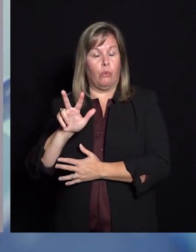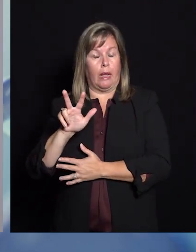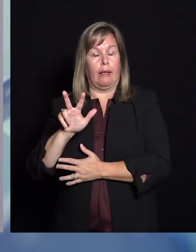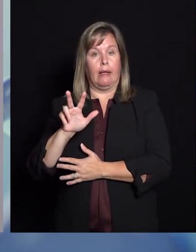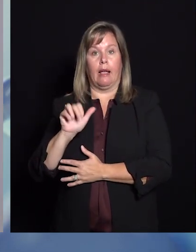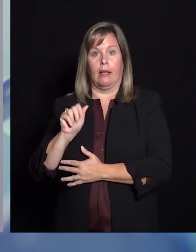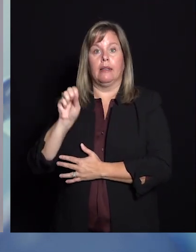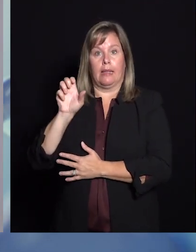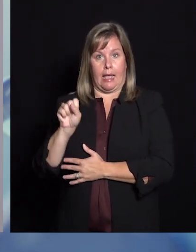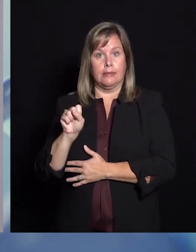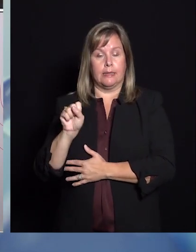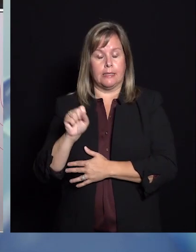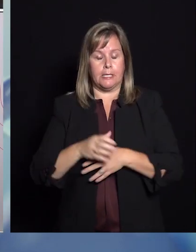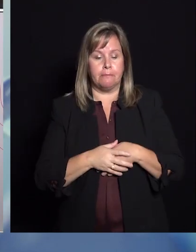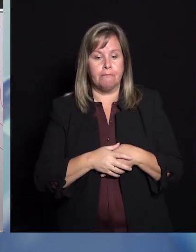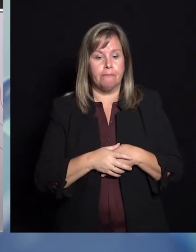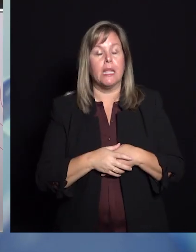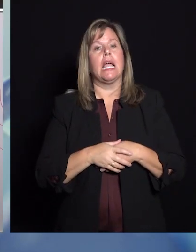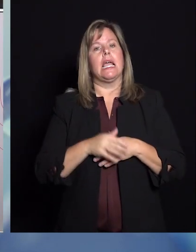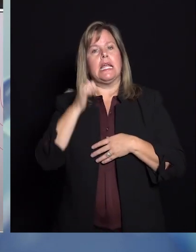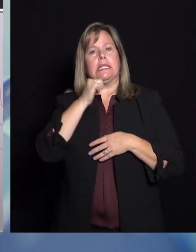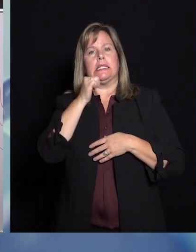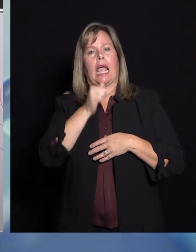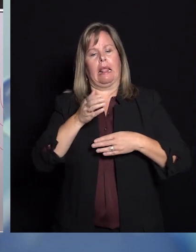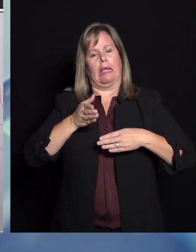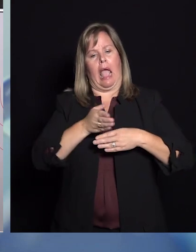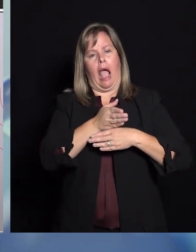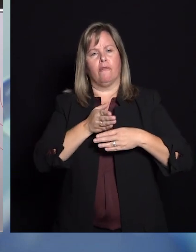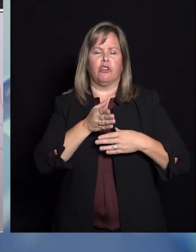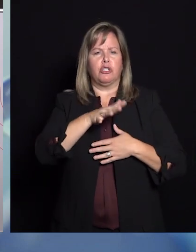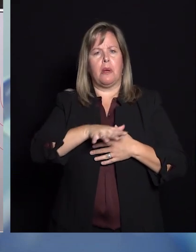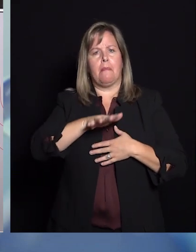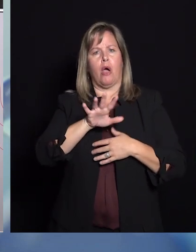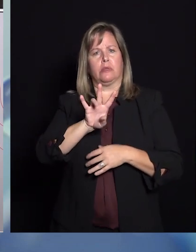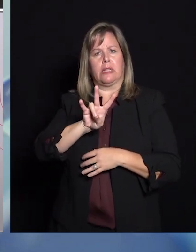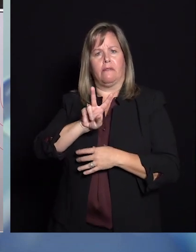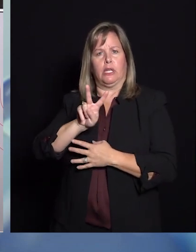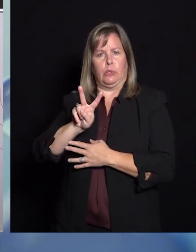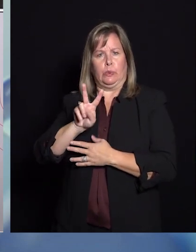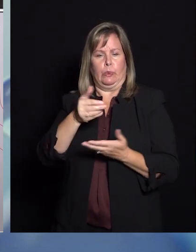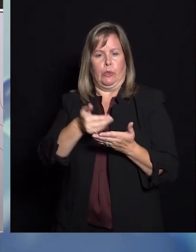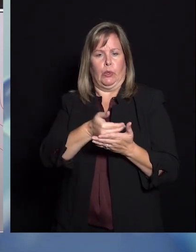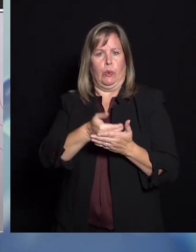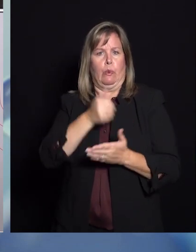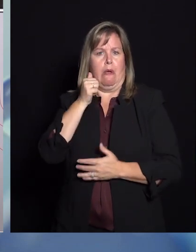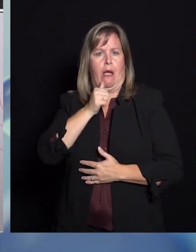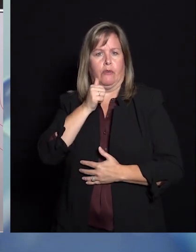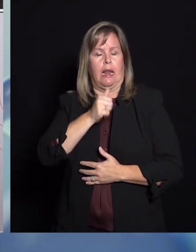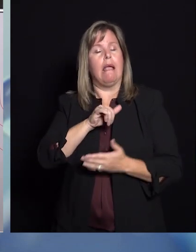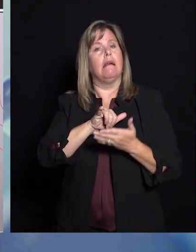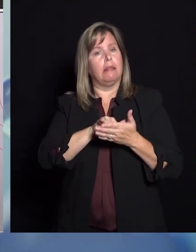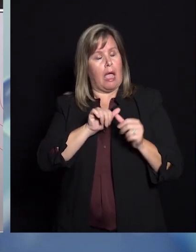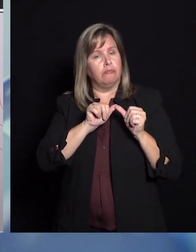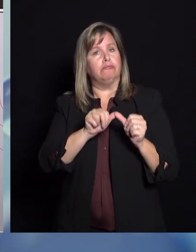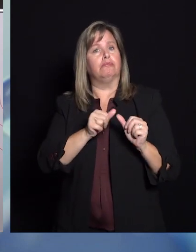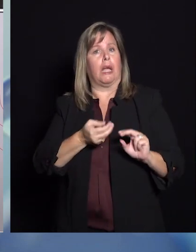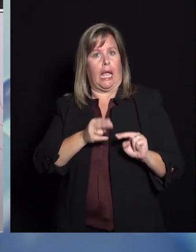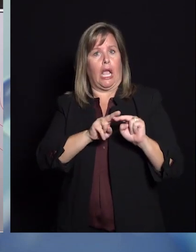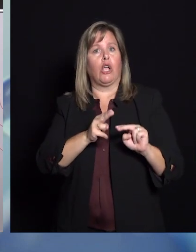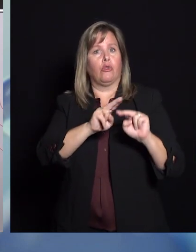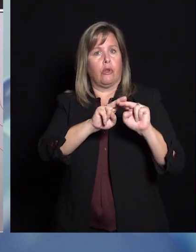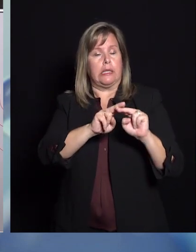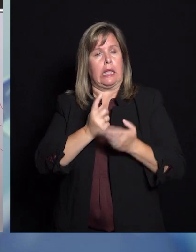diagnosed cases. A daily average of about 72 new cases per day. That continues to be an increase.